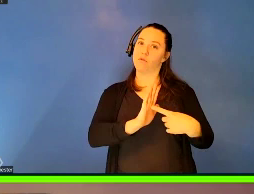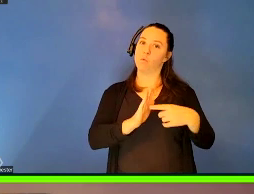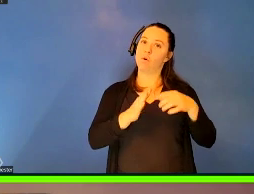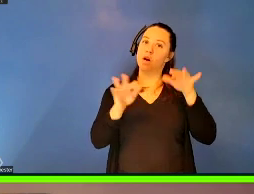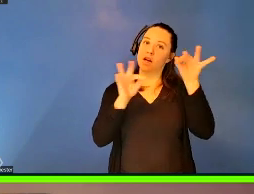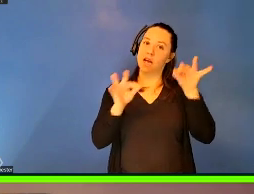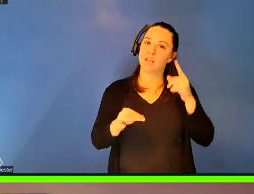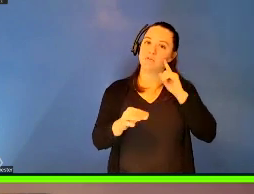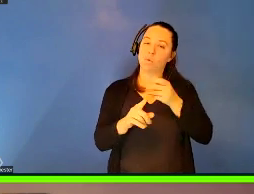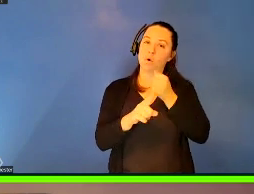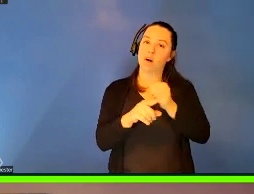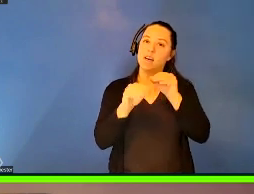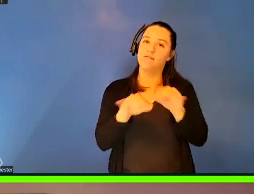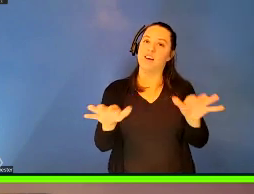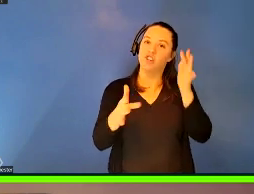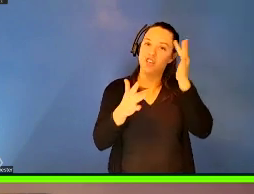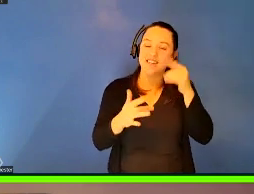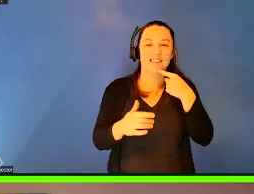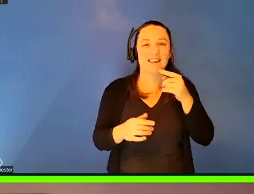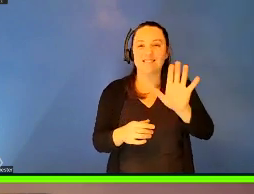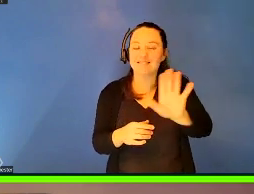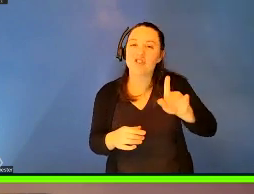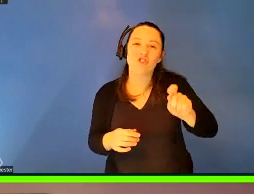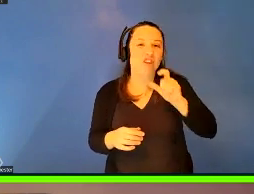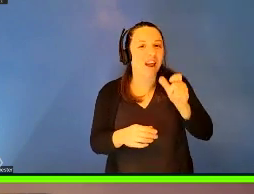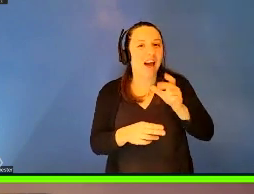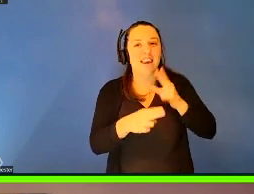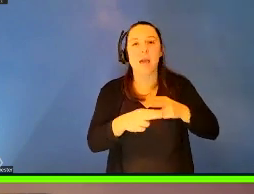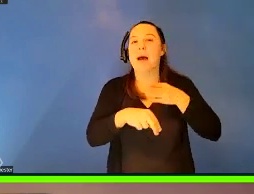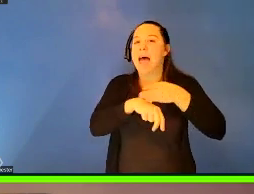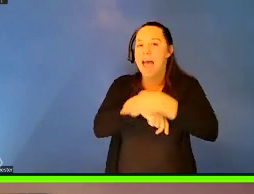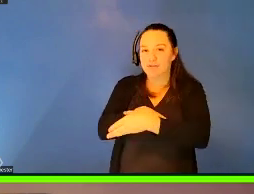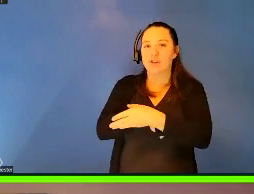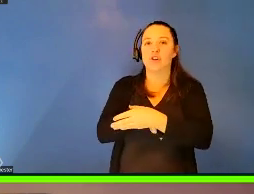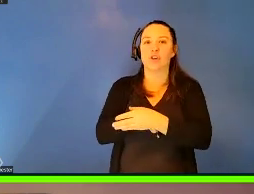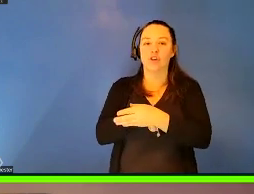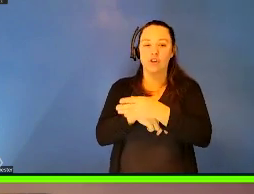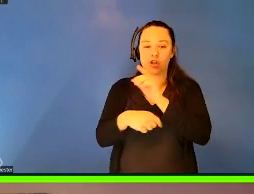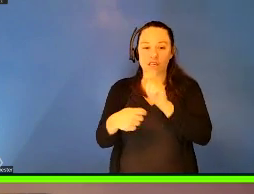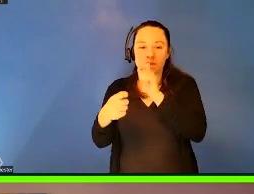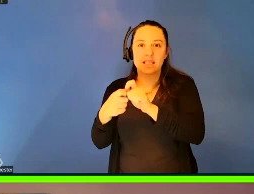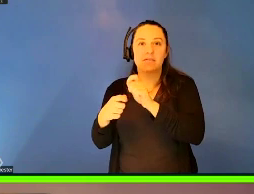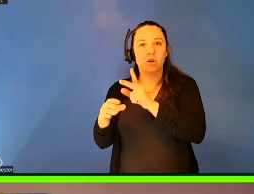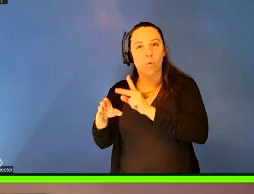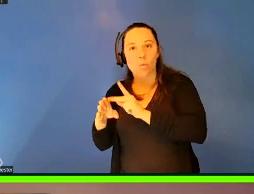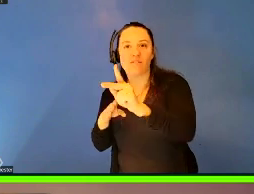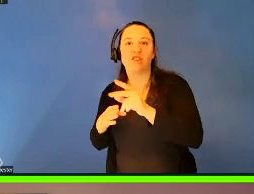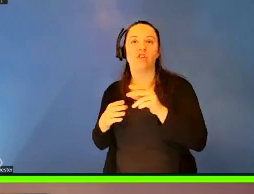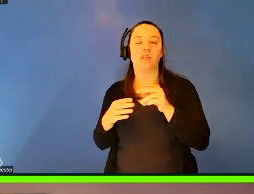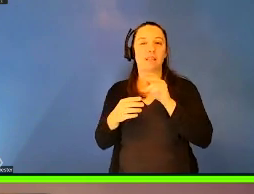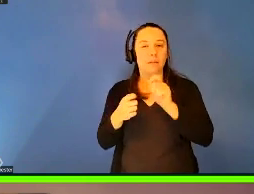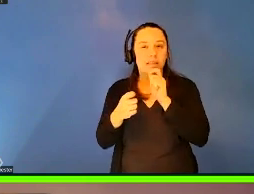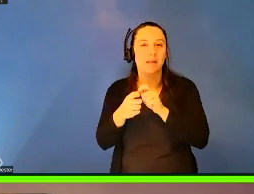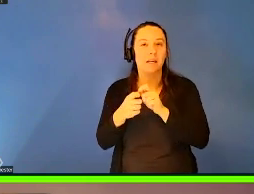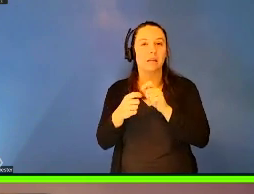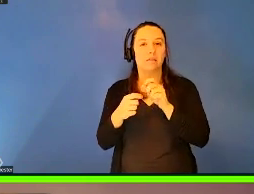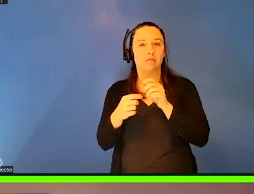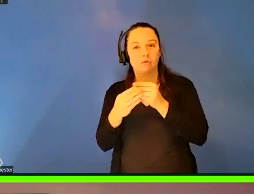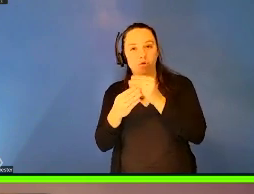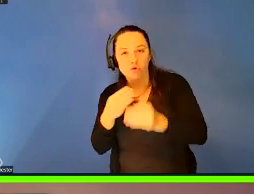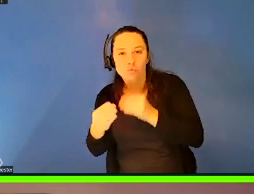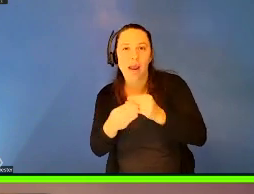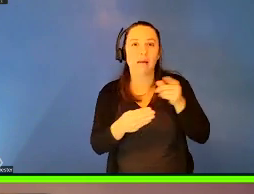named, we should no longer name diseases after, um, I believe it was particular professions or trades, the place that they emerged from